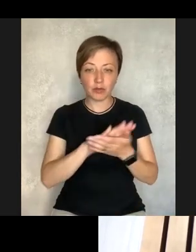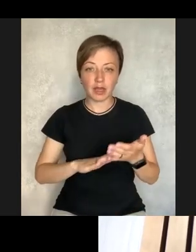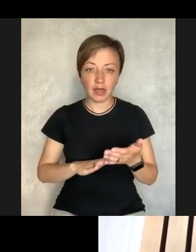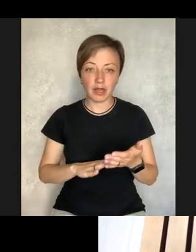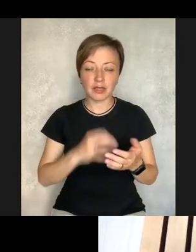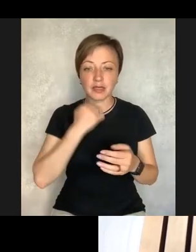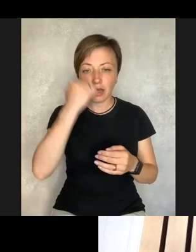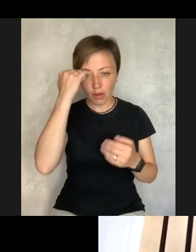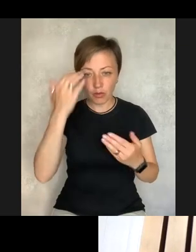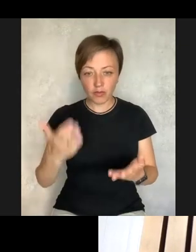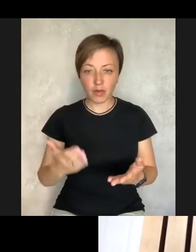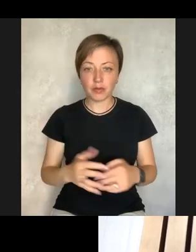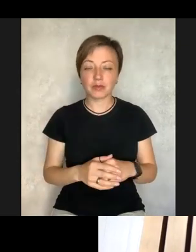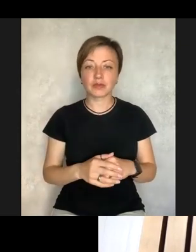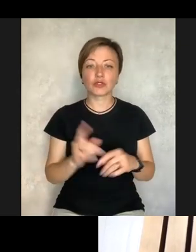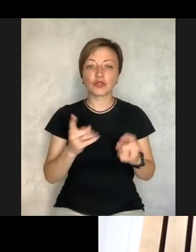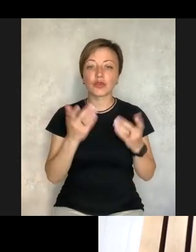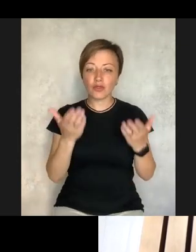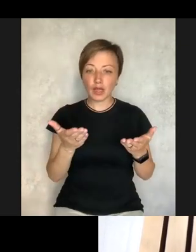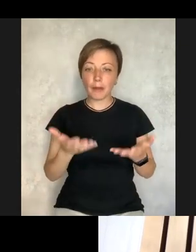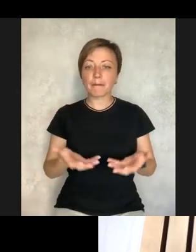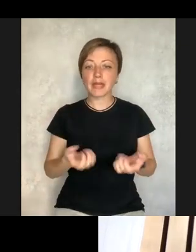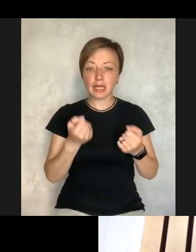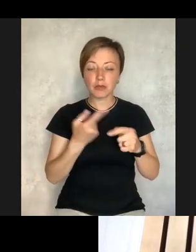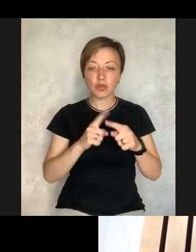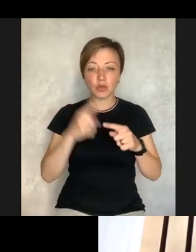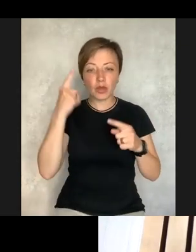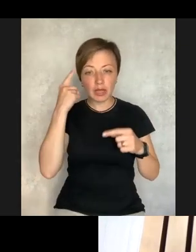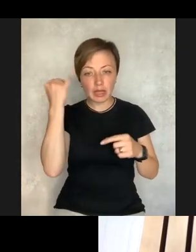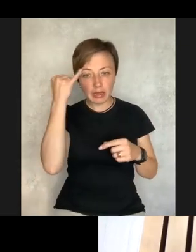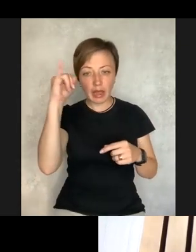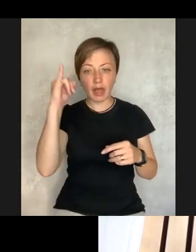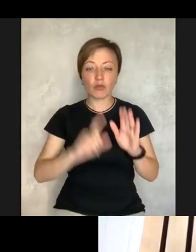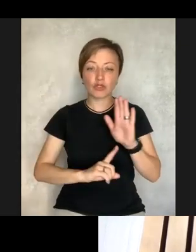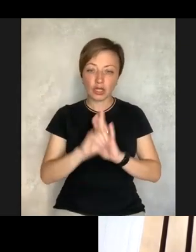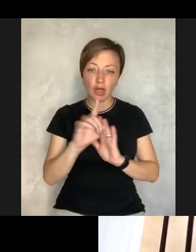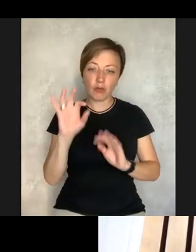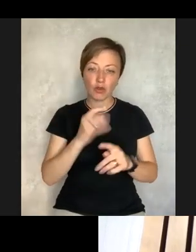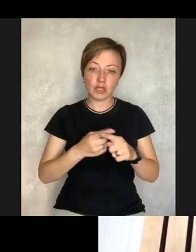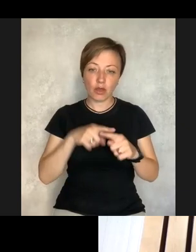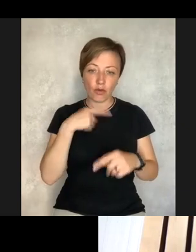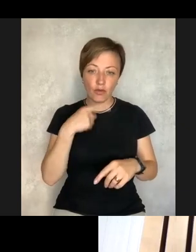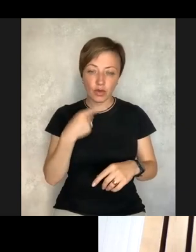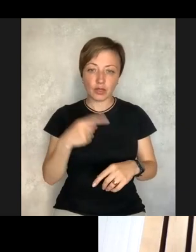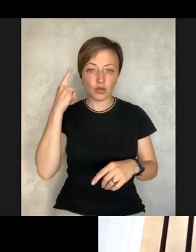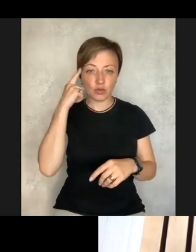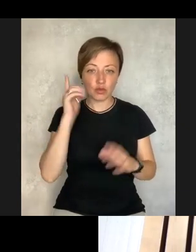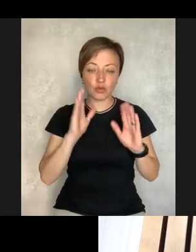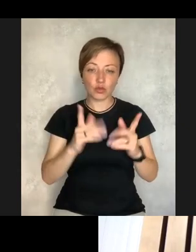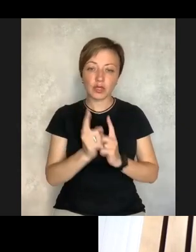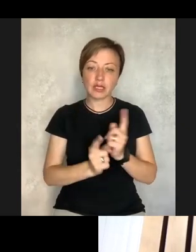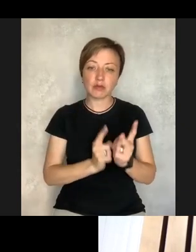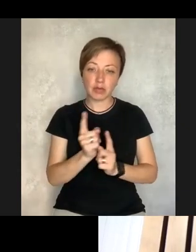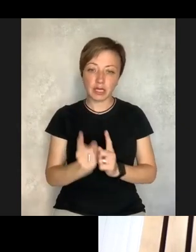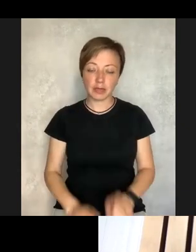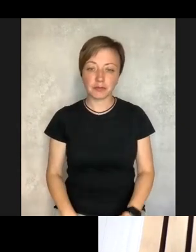successful implementation, and we will be sharing that experience. Thank you for supporting this idea, and thank you for giving us the